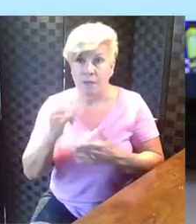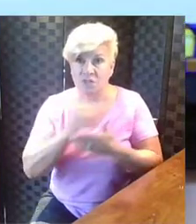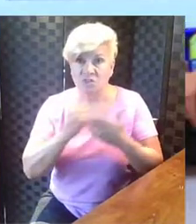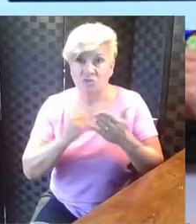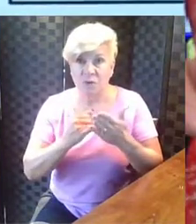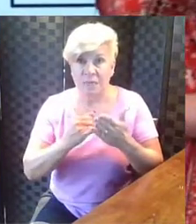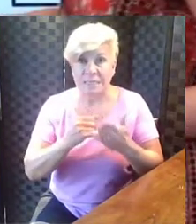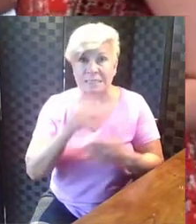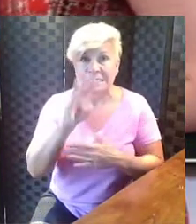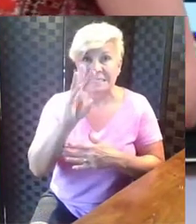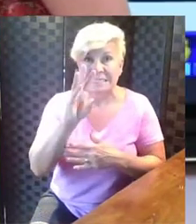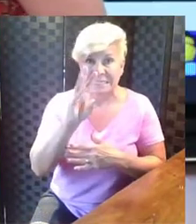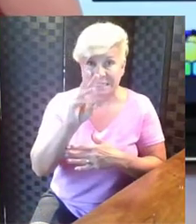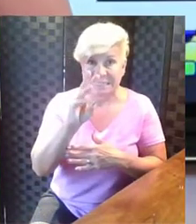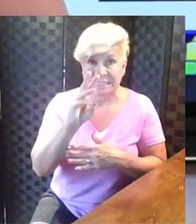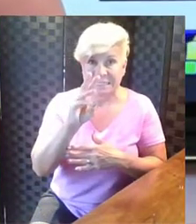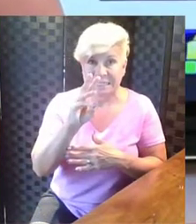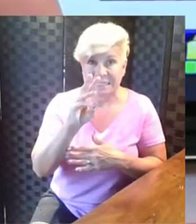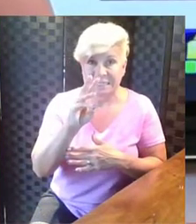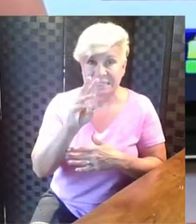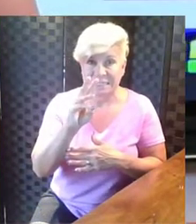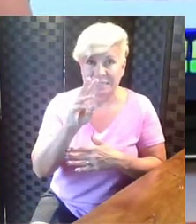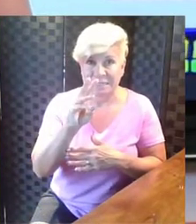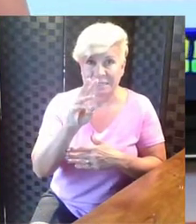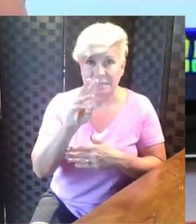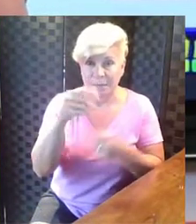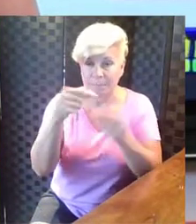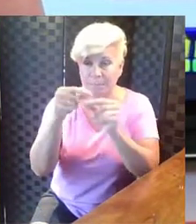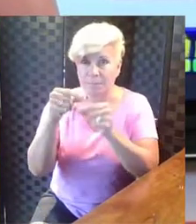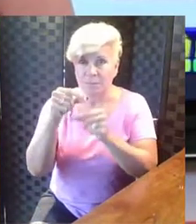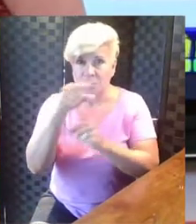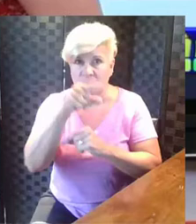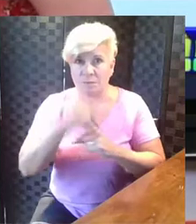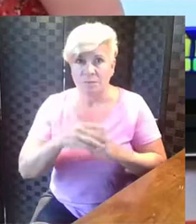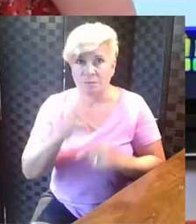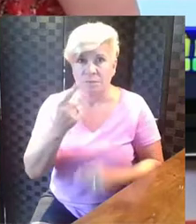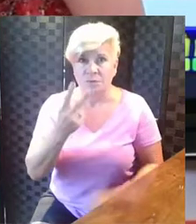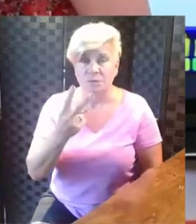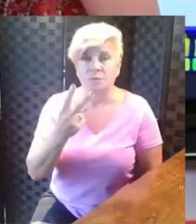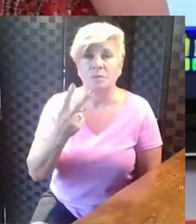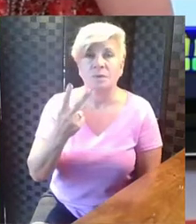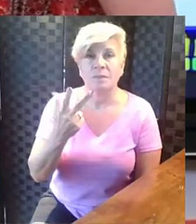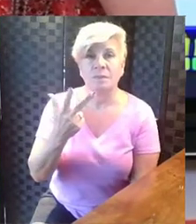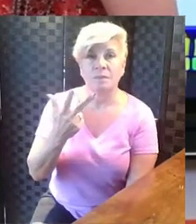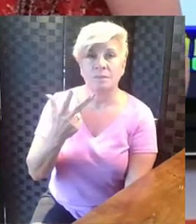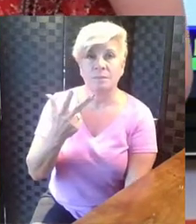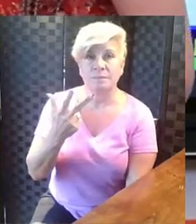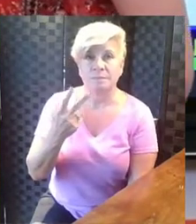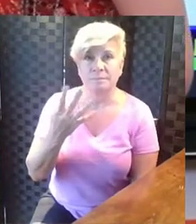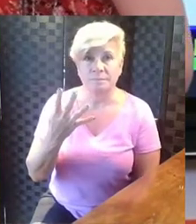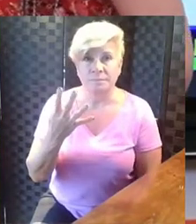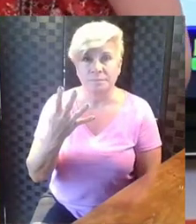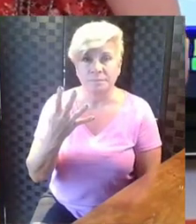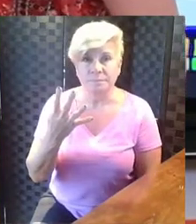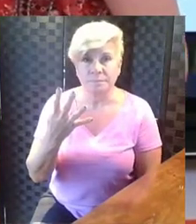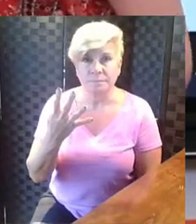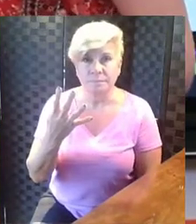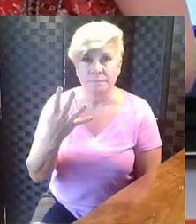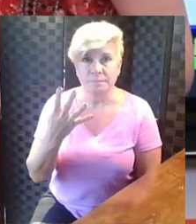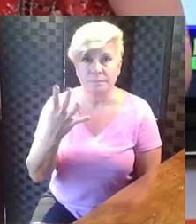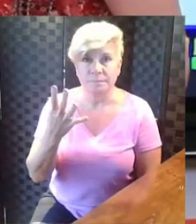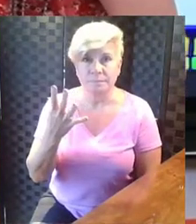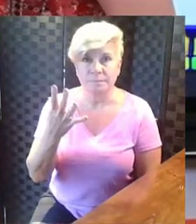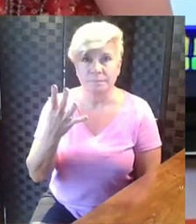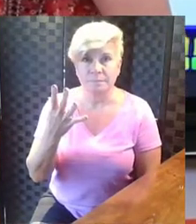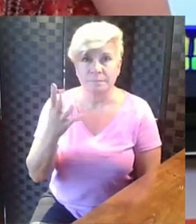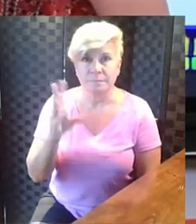six cubes in here. One, two, three, four, four,